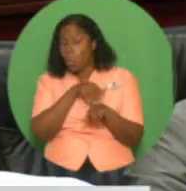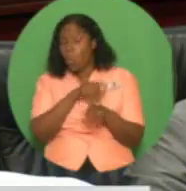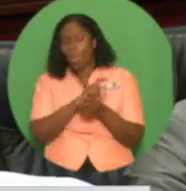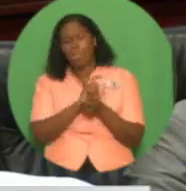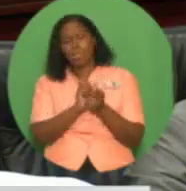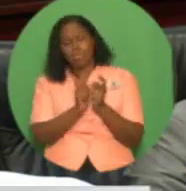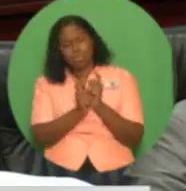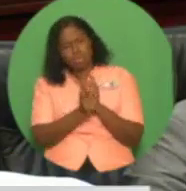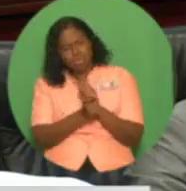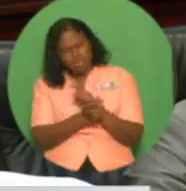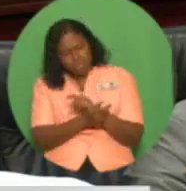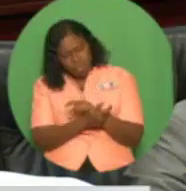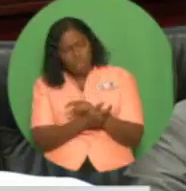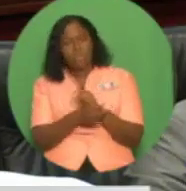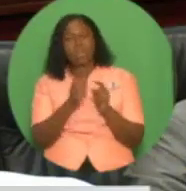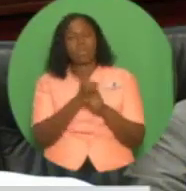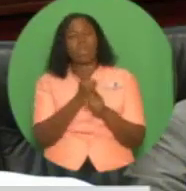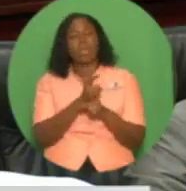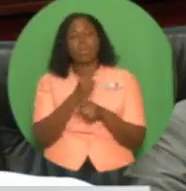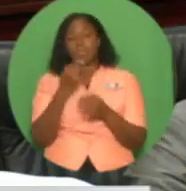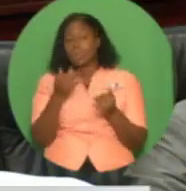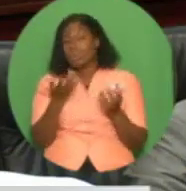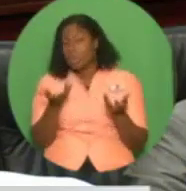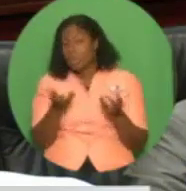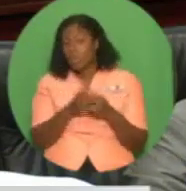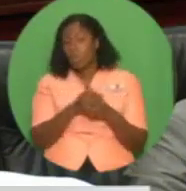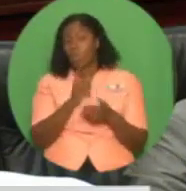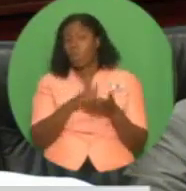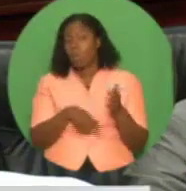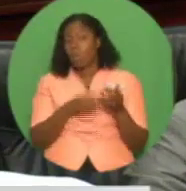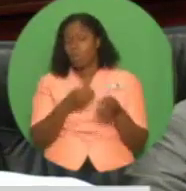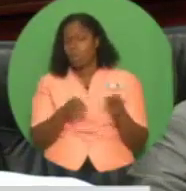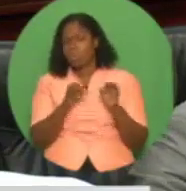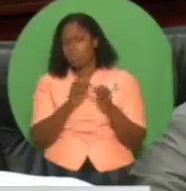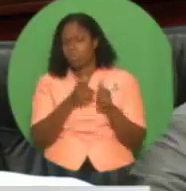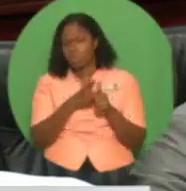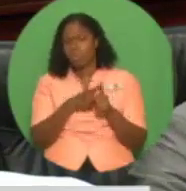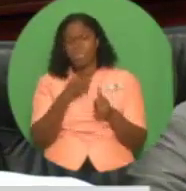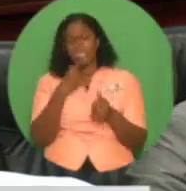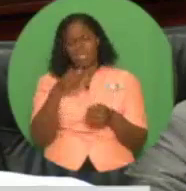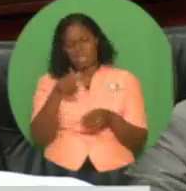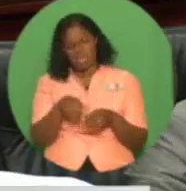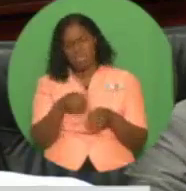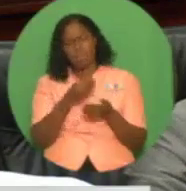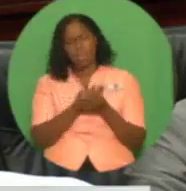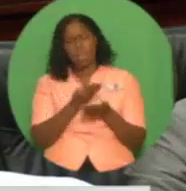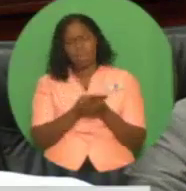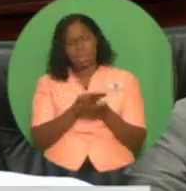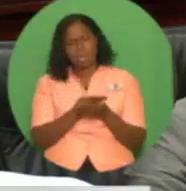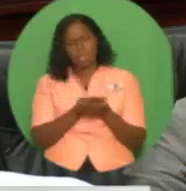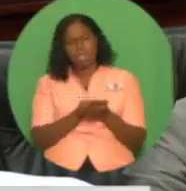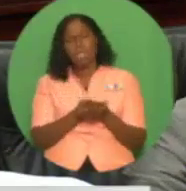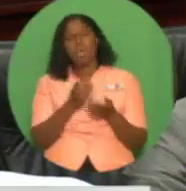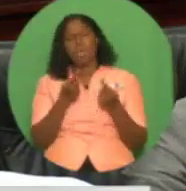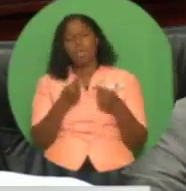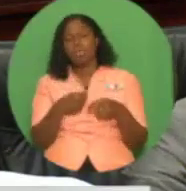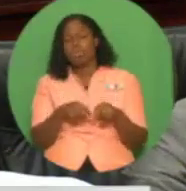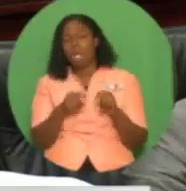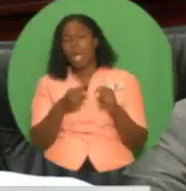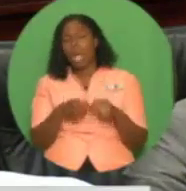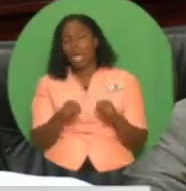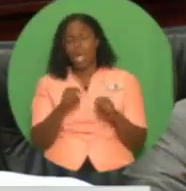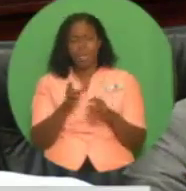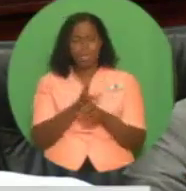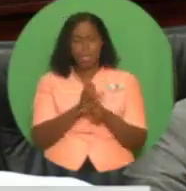transformations which we are continuing in this budget are to rationalize expenditure by bringing it to a sustainable